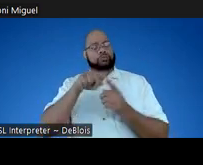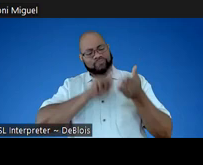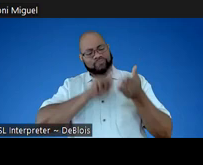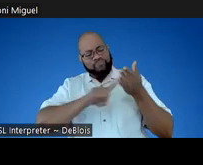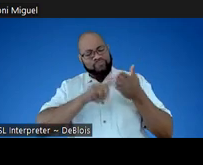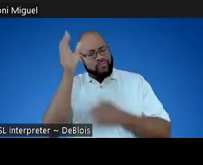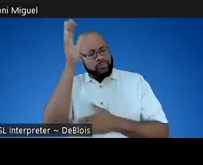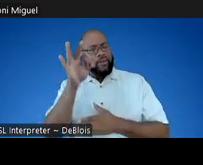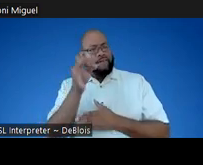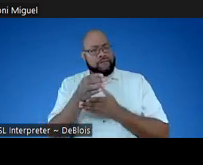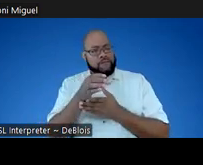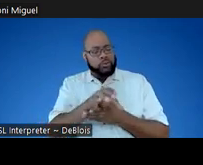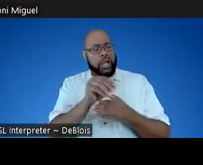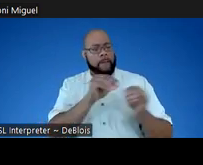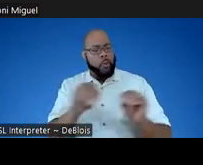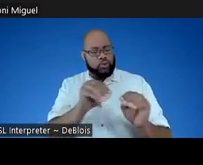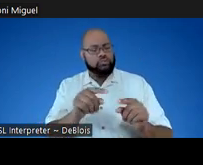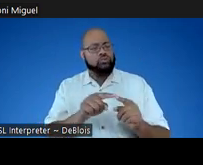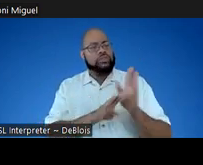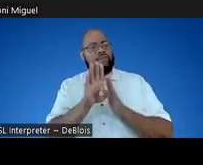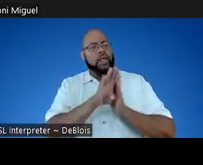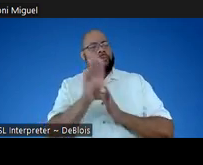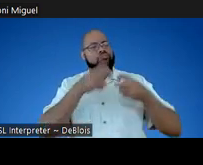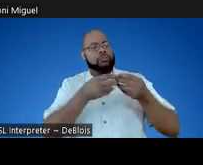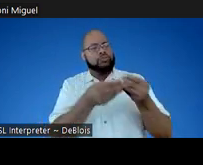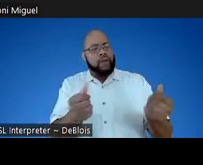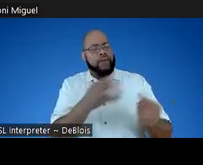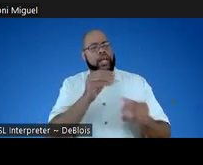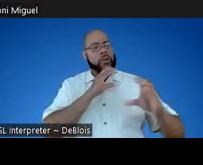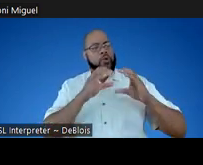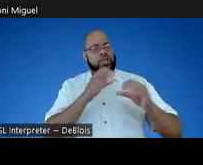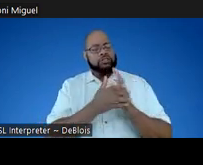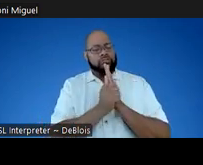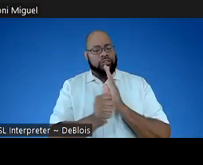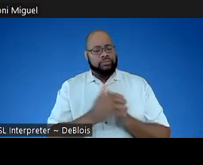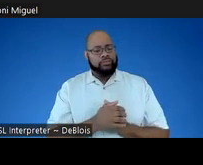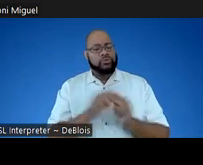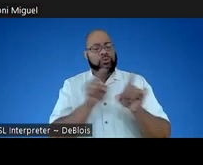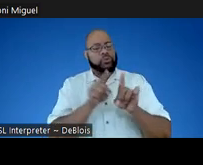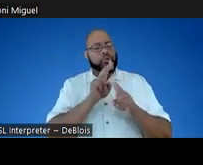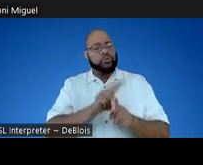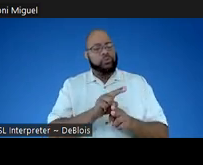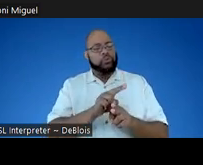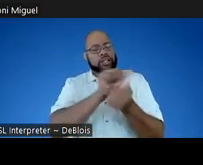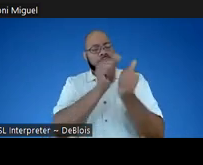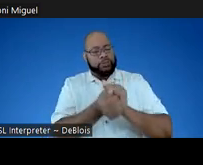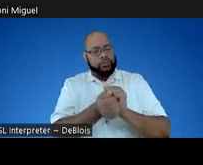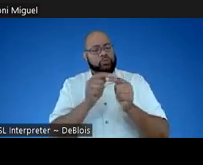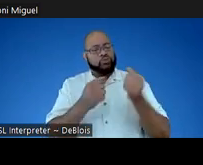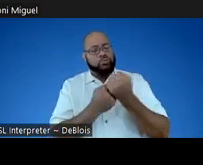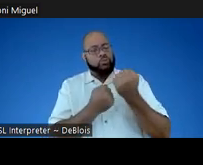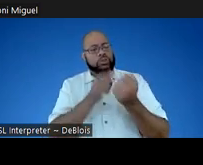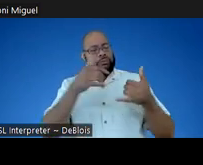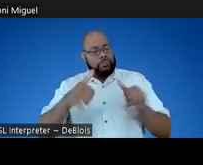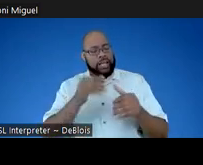concepts of force and motion to help develop his problem solving and communication skills. They also used adaptations to support his